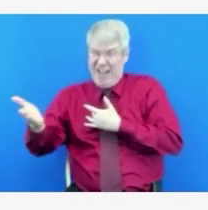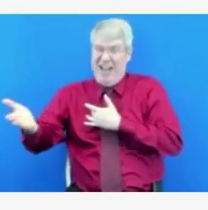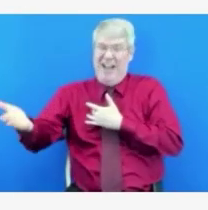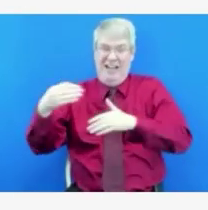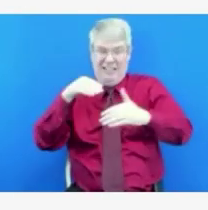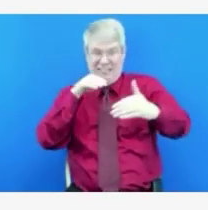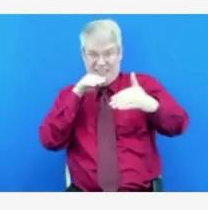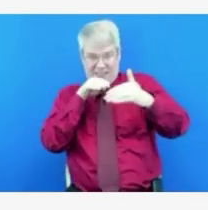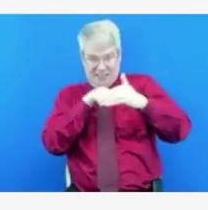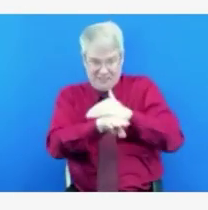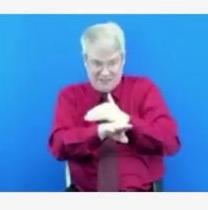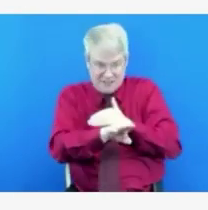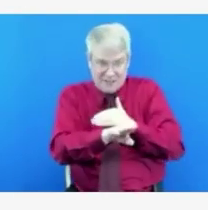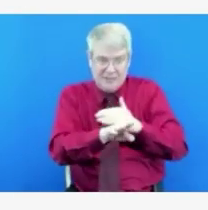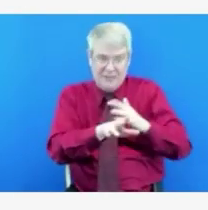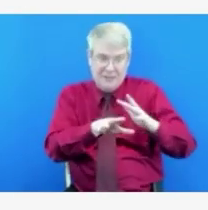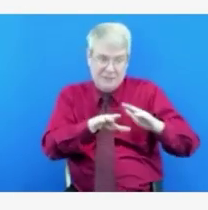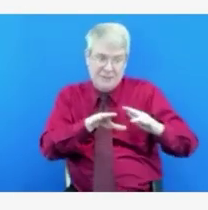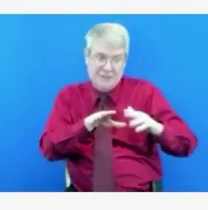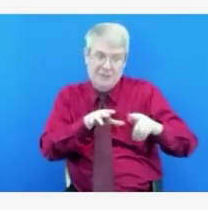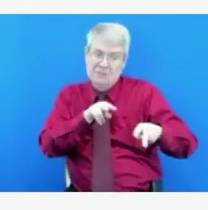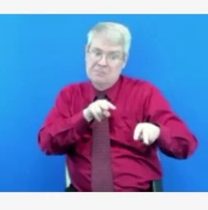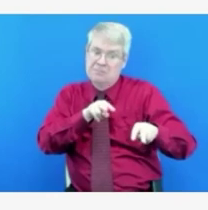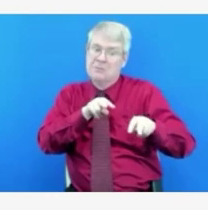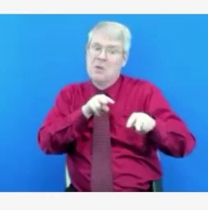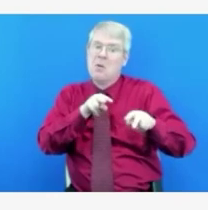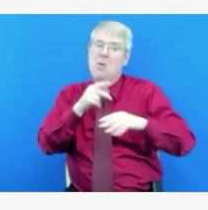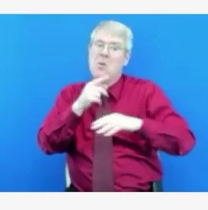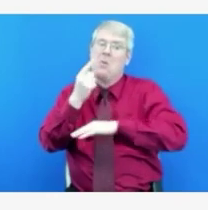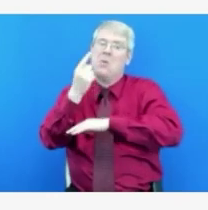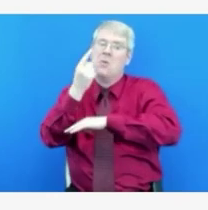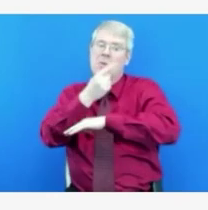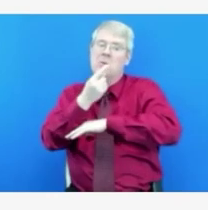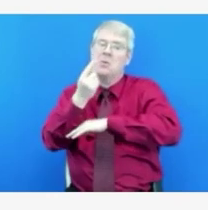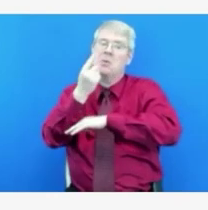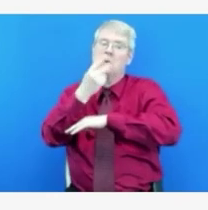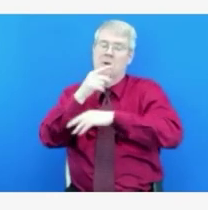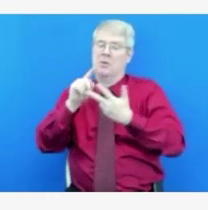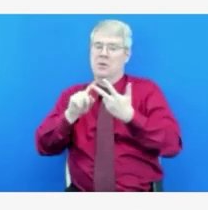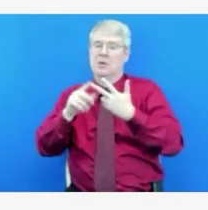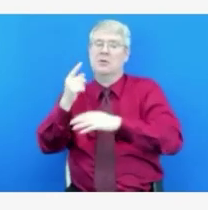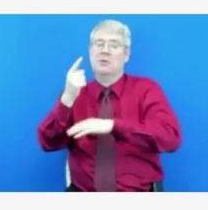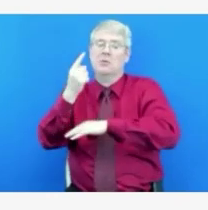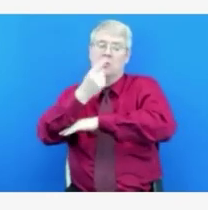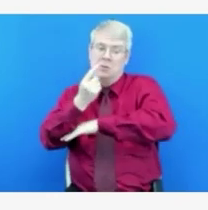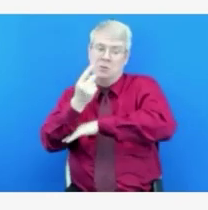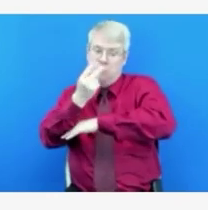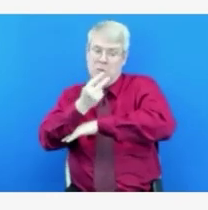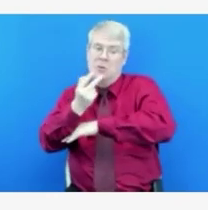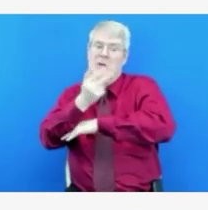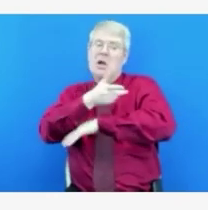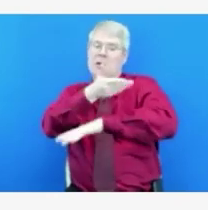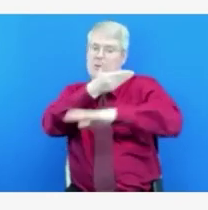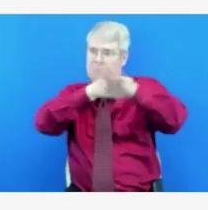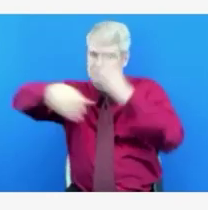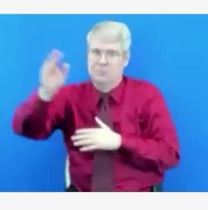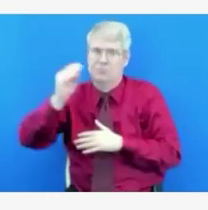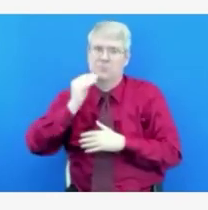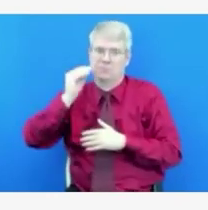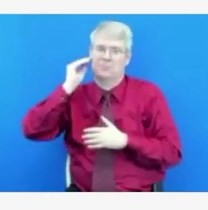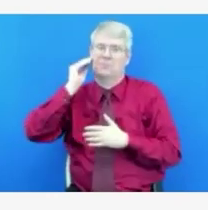those three groups together, that determines the overall average length of stay in our hospitals. And what we've seen